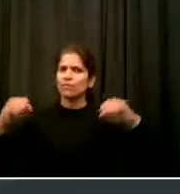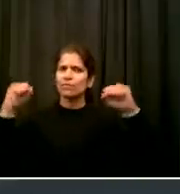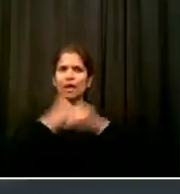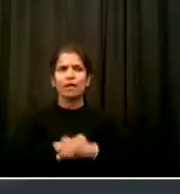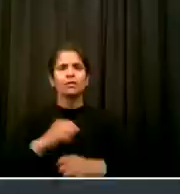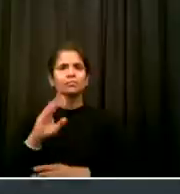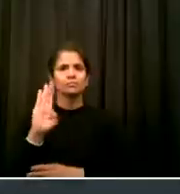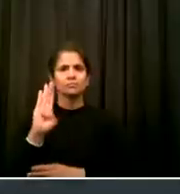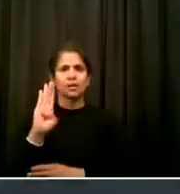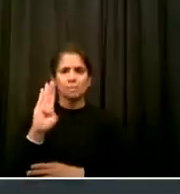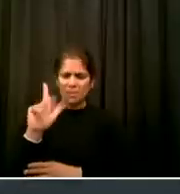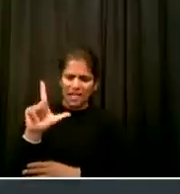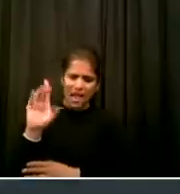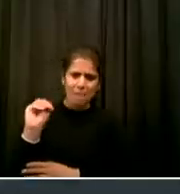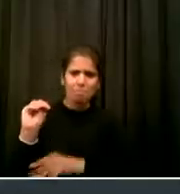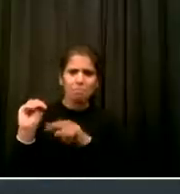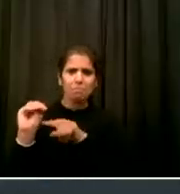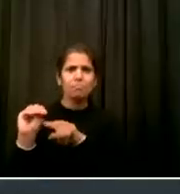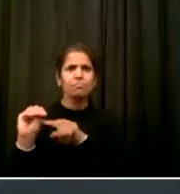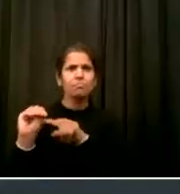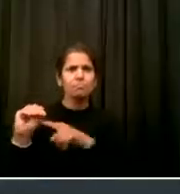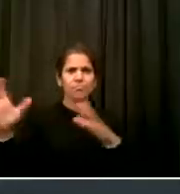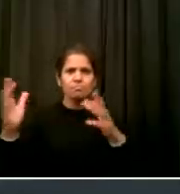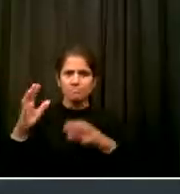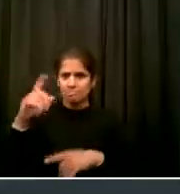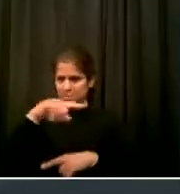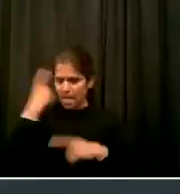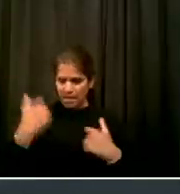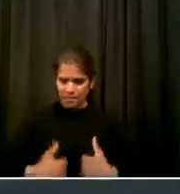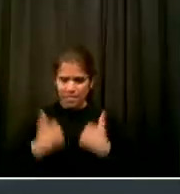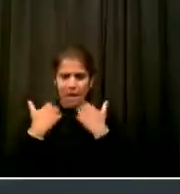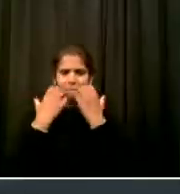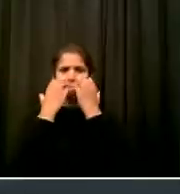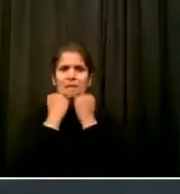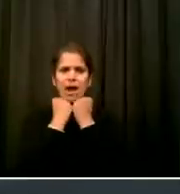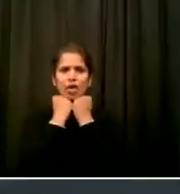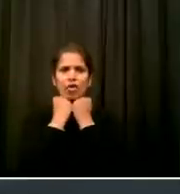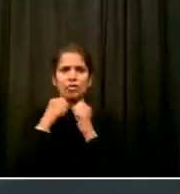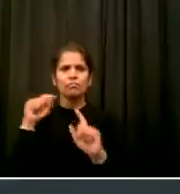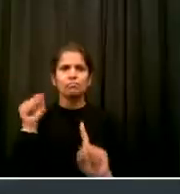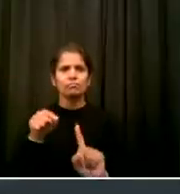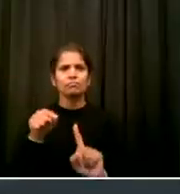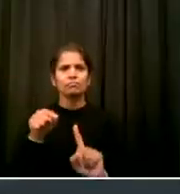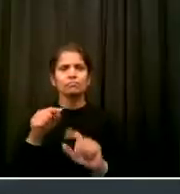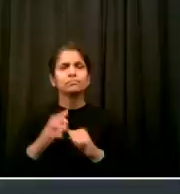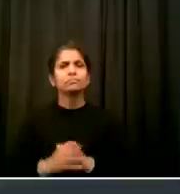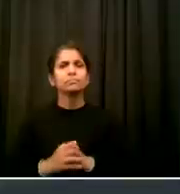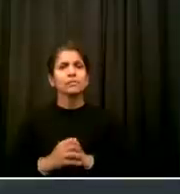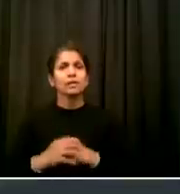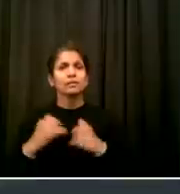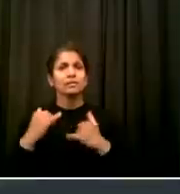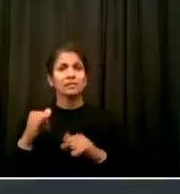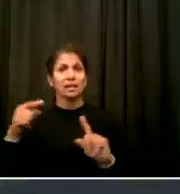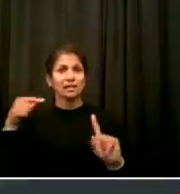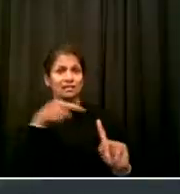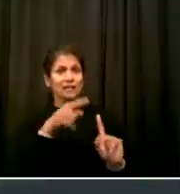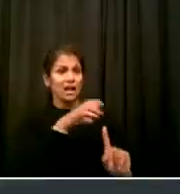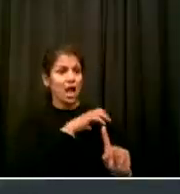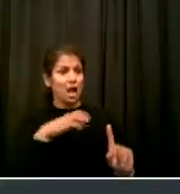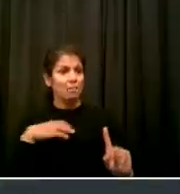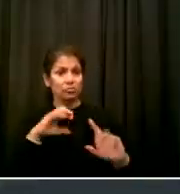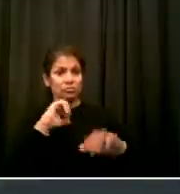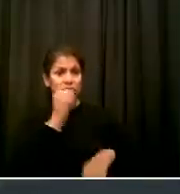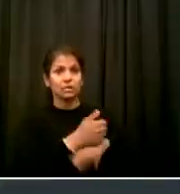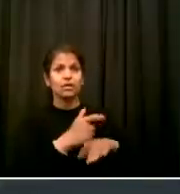ideals The commission will work to explode the false narratives we have lived with for far too long And make